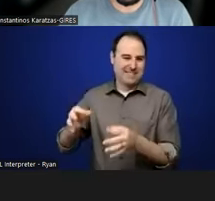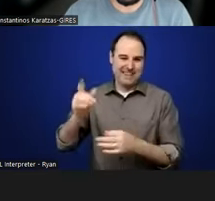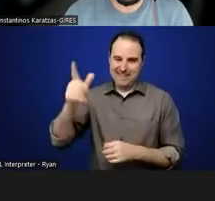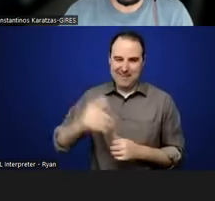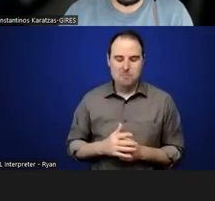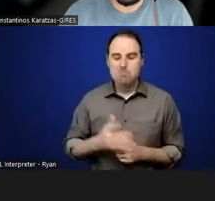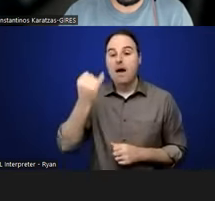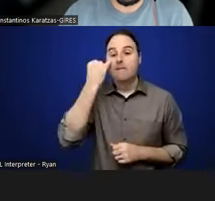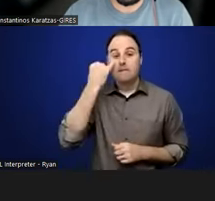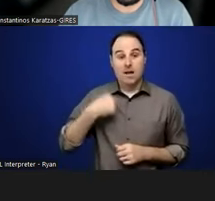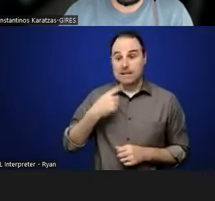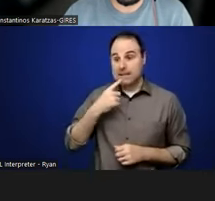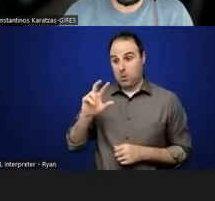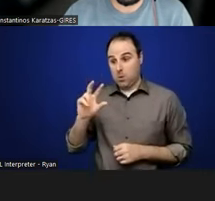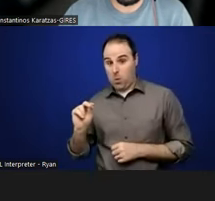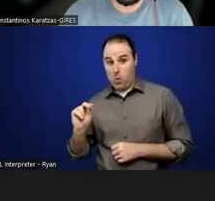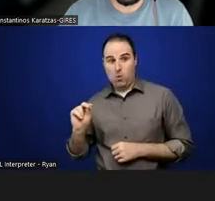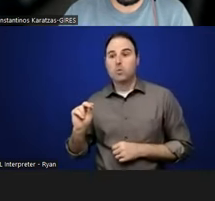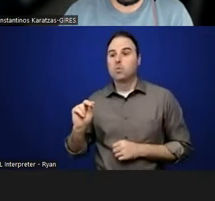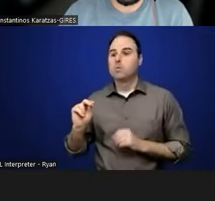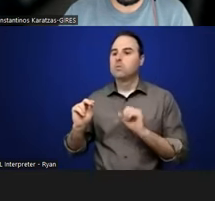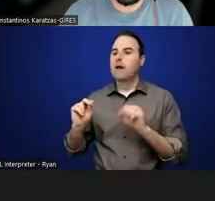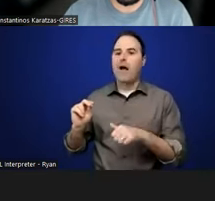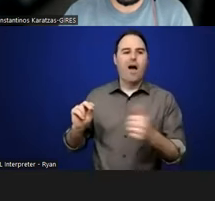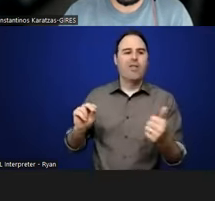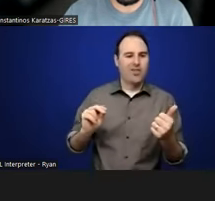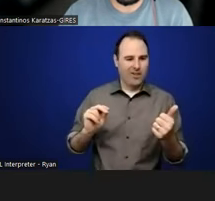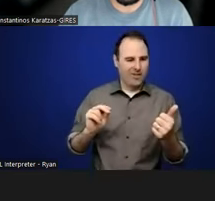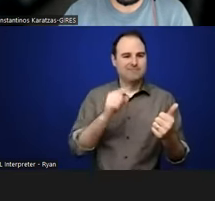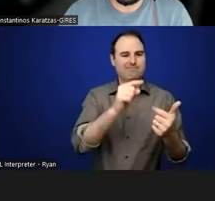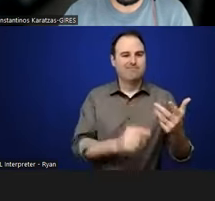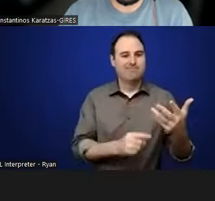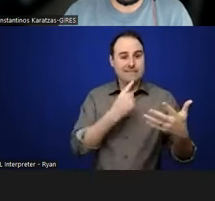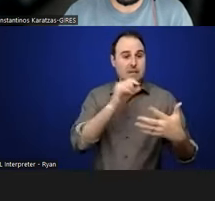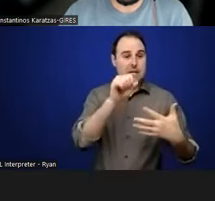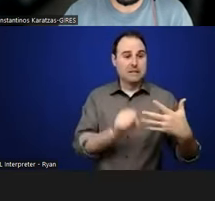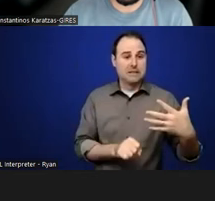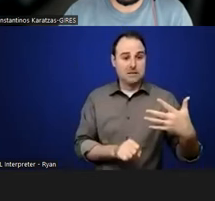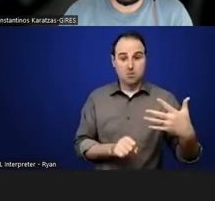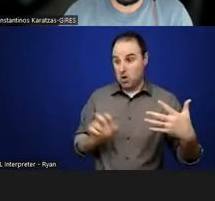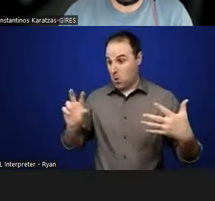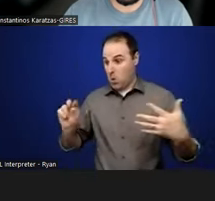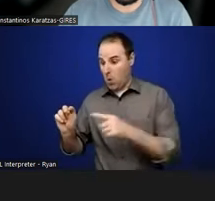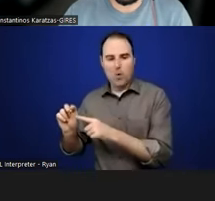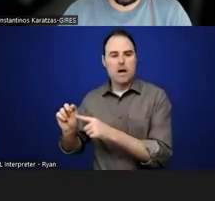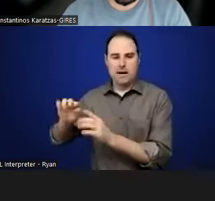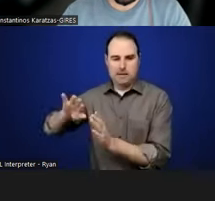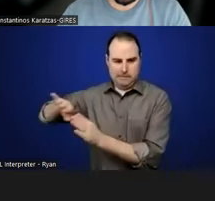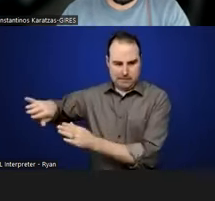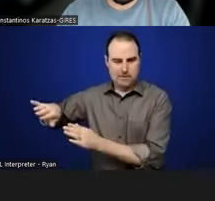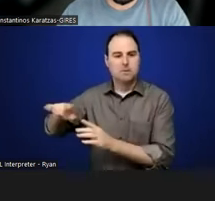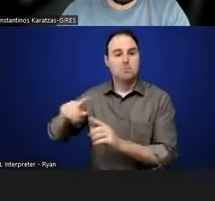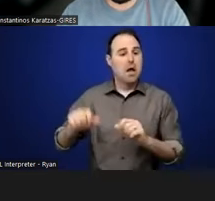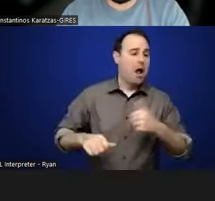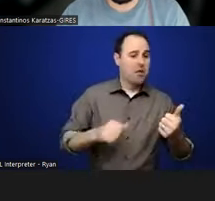that allows me to say yes to other things. Right. And being like, oh, I don't want to necessarily go down that route inside of it.